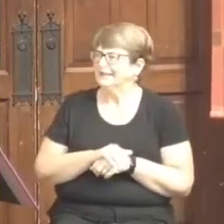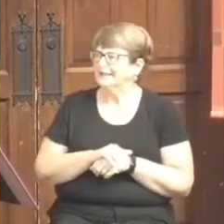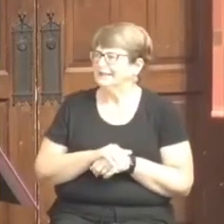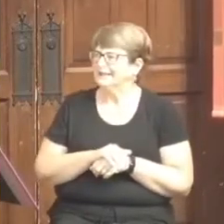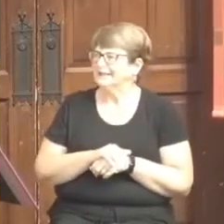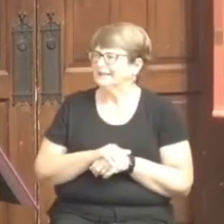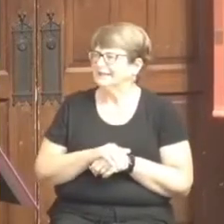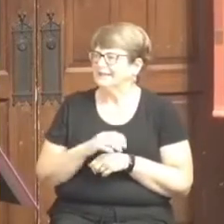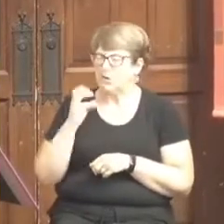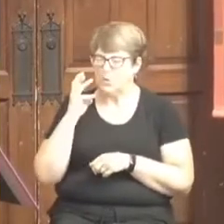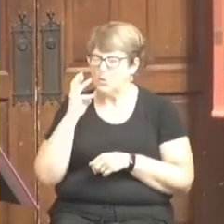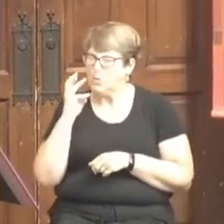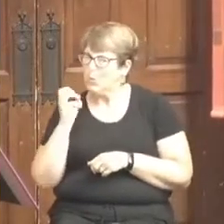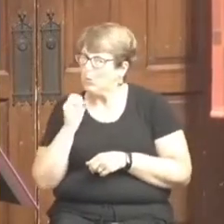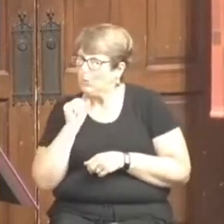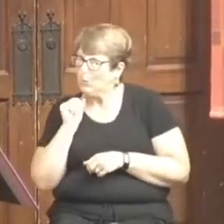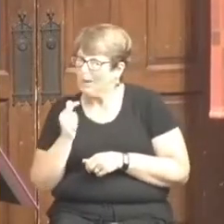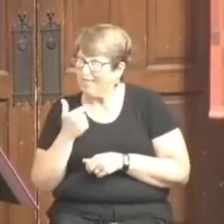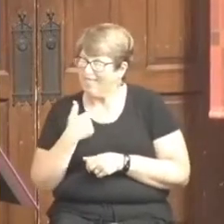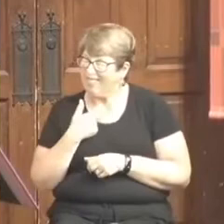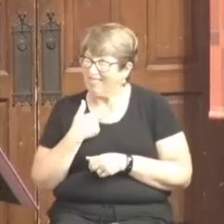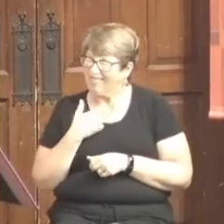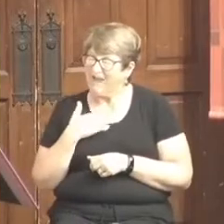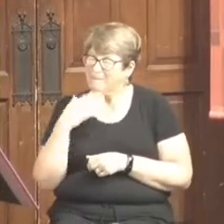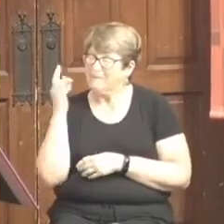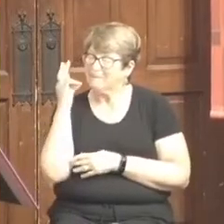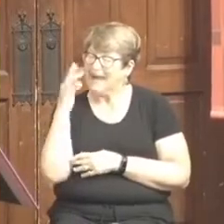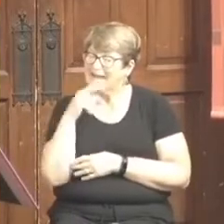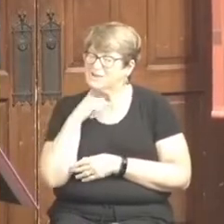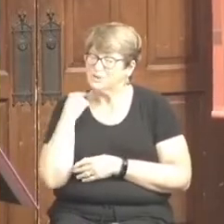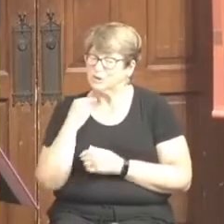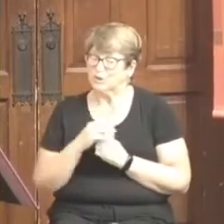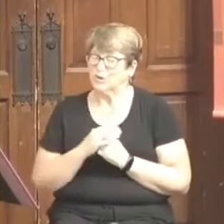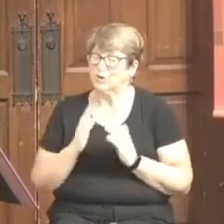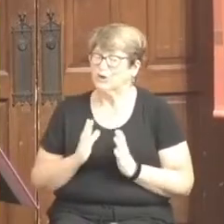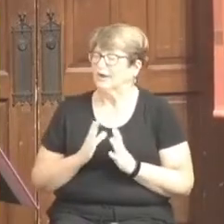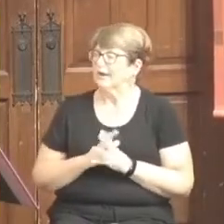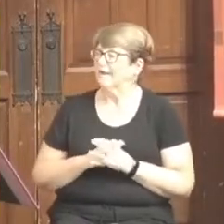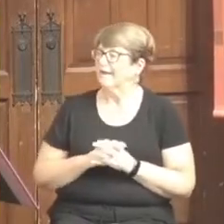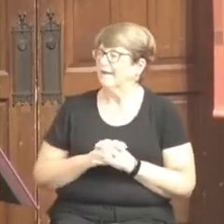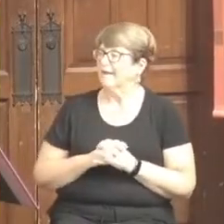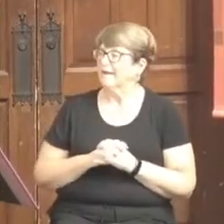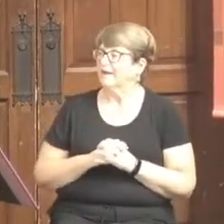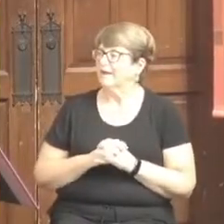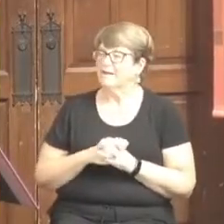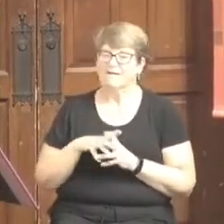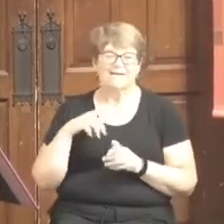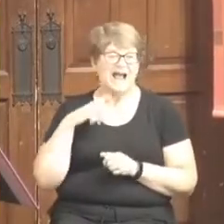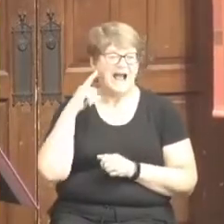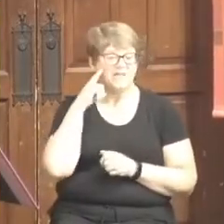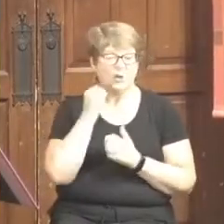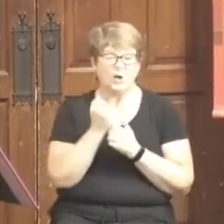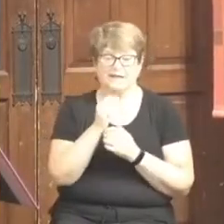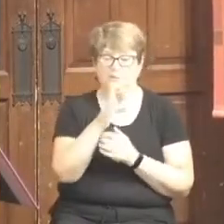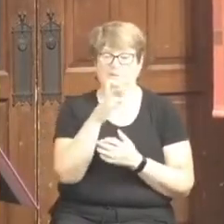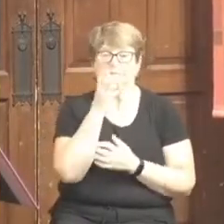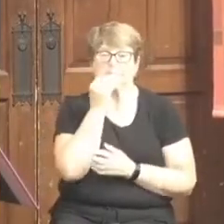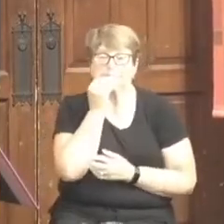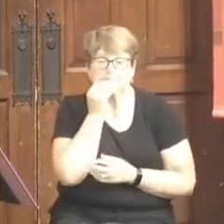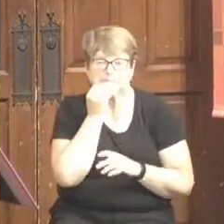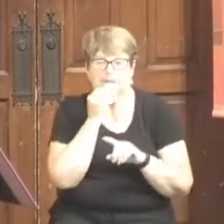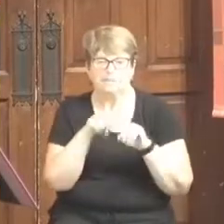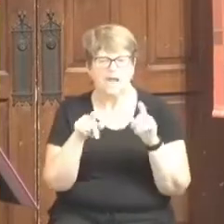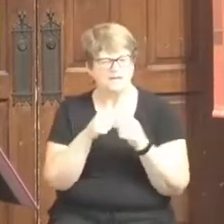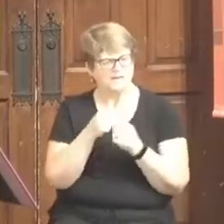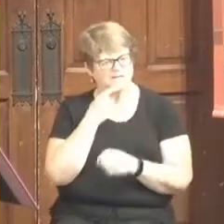I said, well, I'm a pastor. Now, I thought I'd never get an honest word out of him again. And